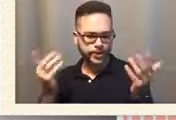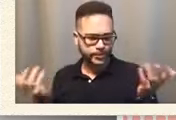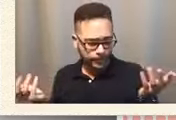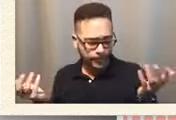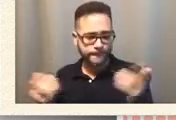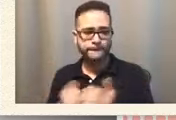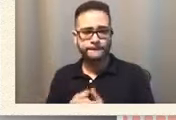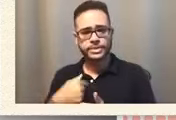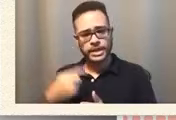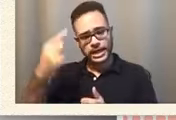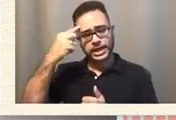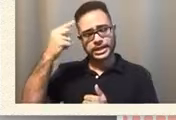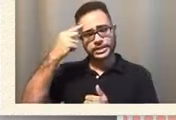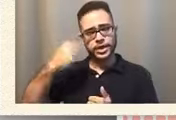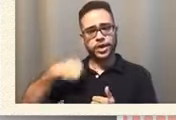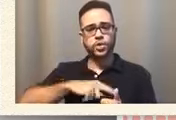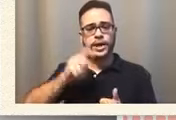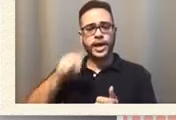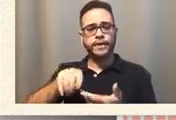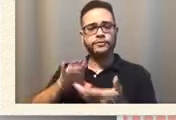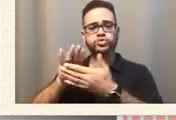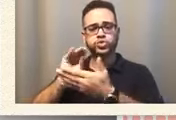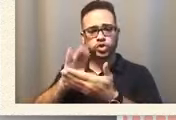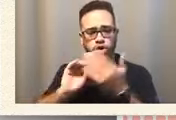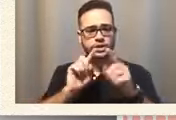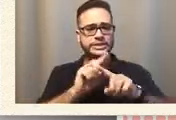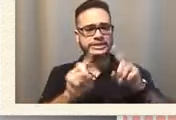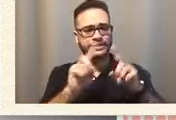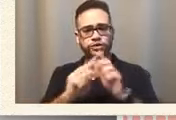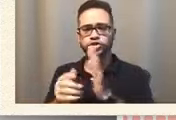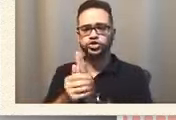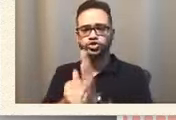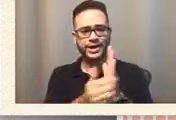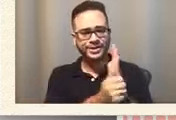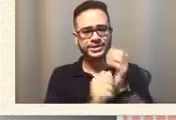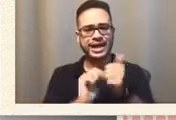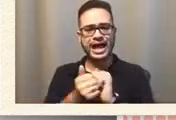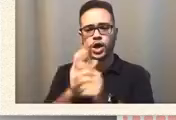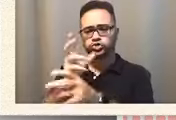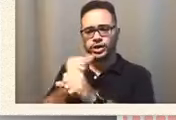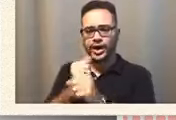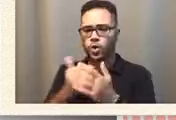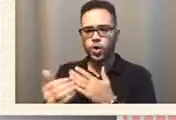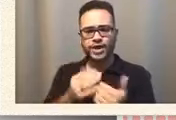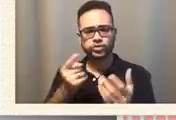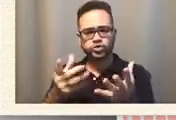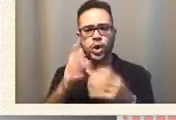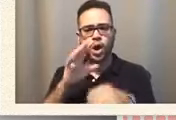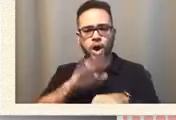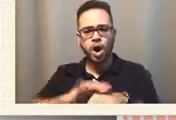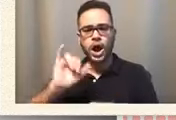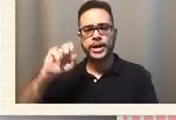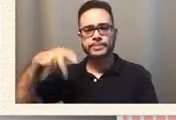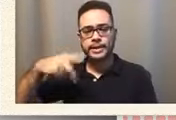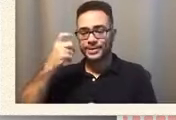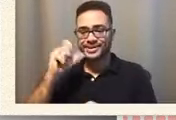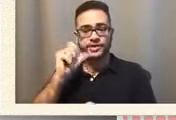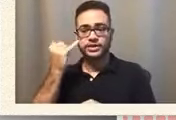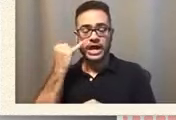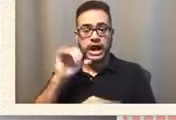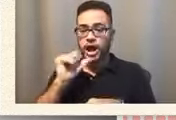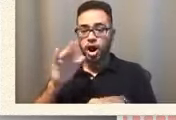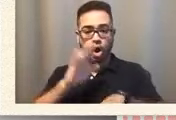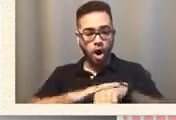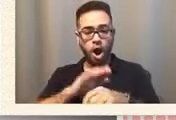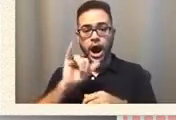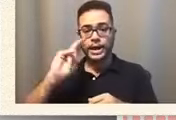learn the different strategies, how to get what you want on the IEP because if it's not on the IEP, it doesn't exist. It doesn't get done,